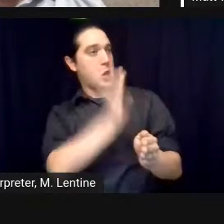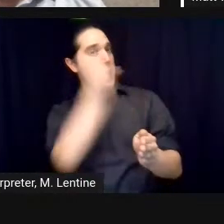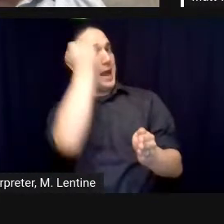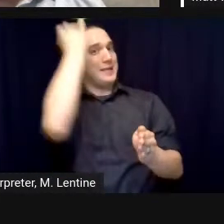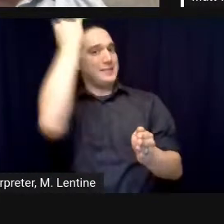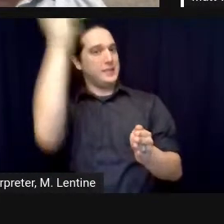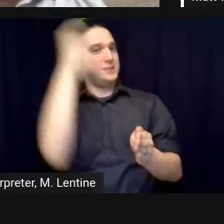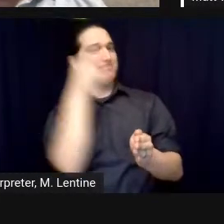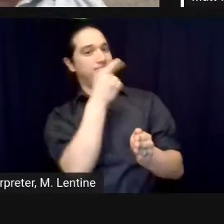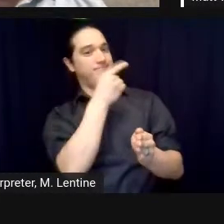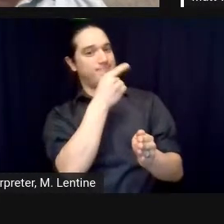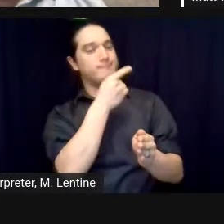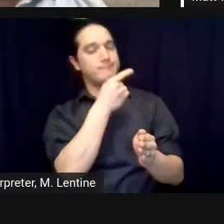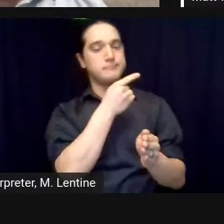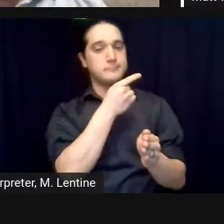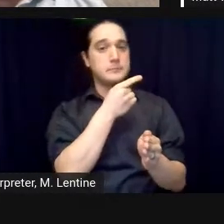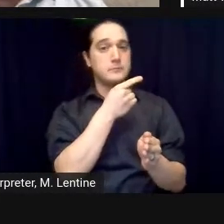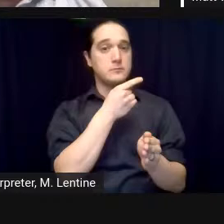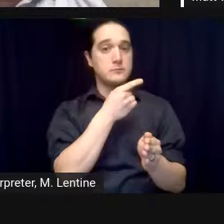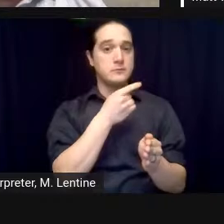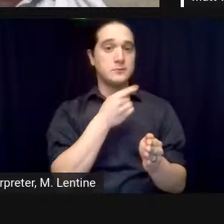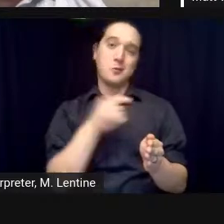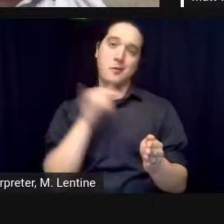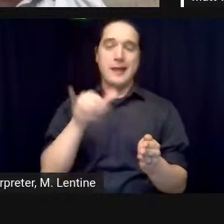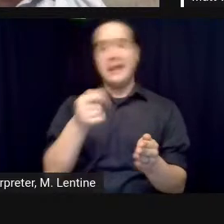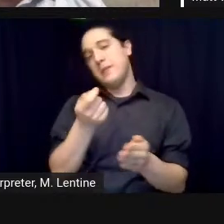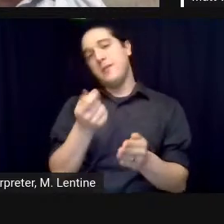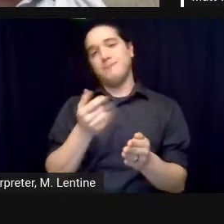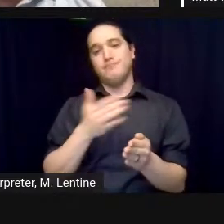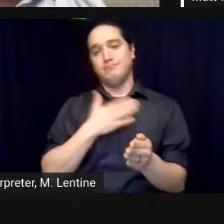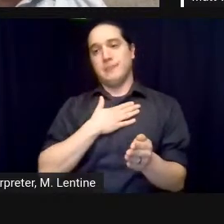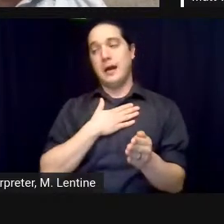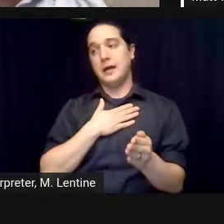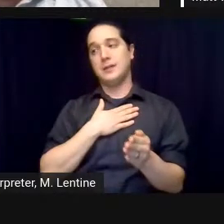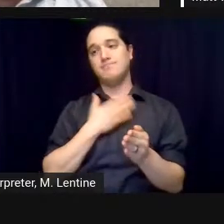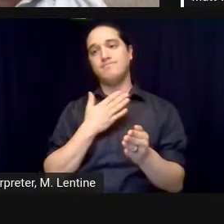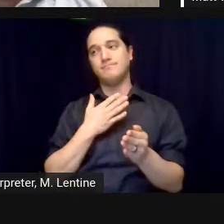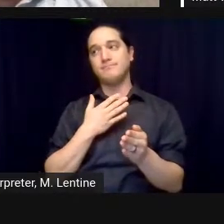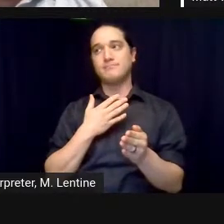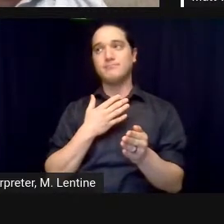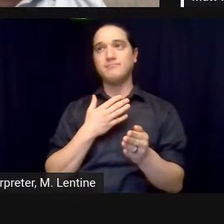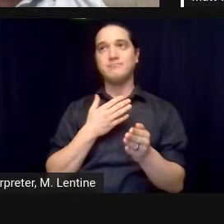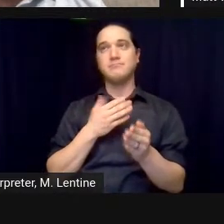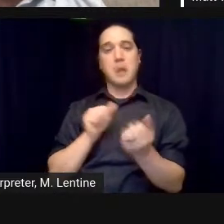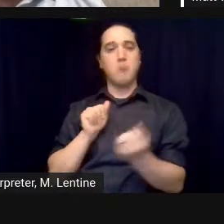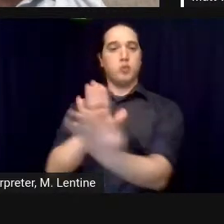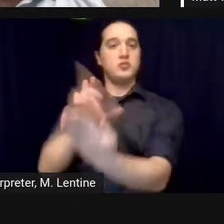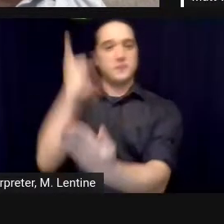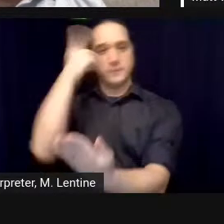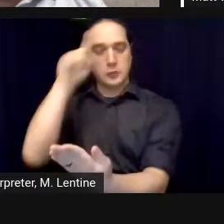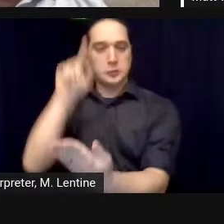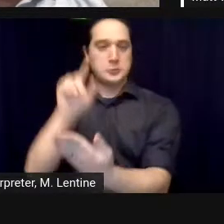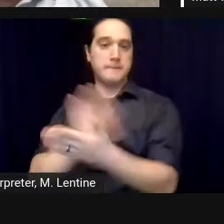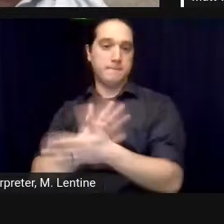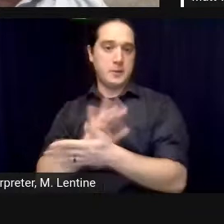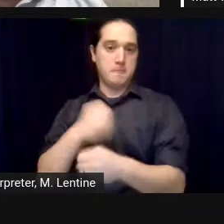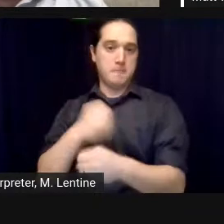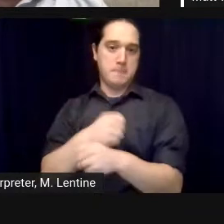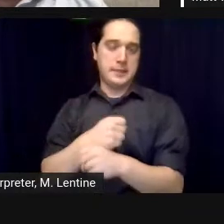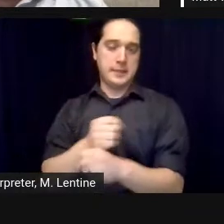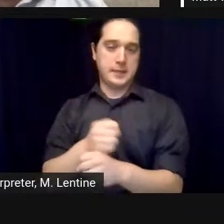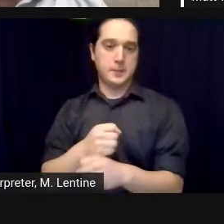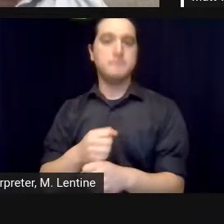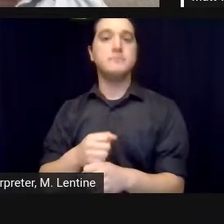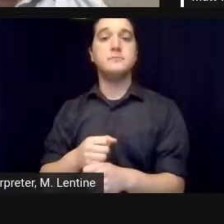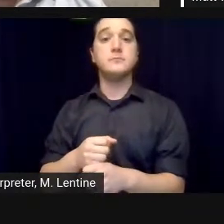part of what interests me about filmmaking should i say something about the three acres you know in fact it's kind of funny